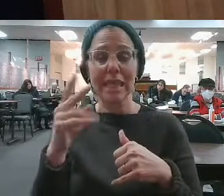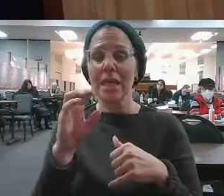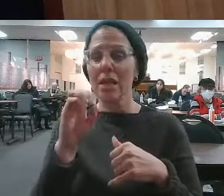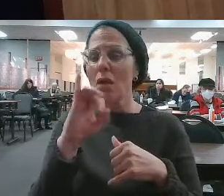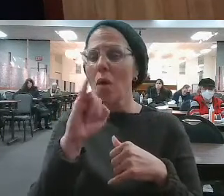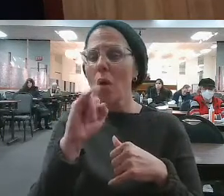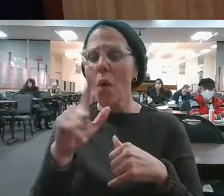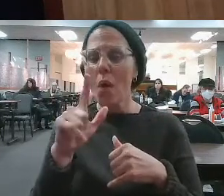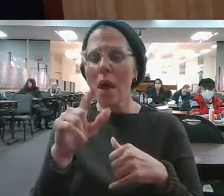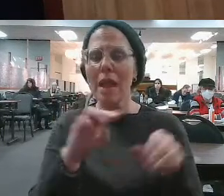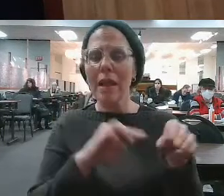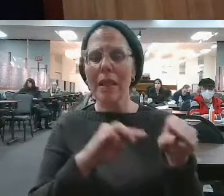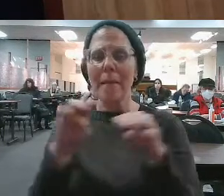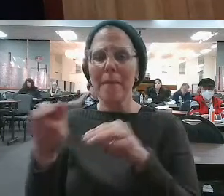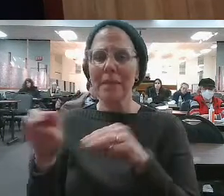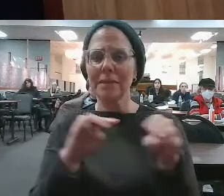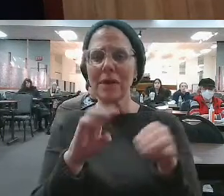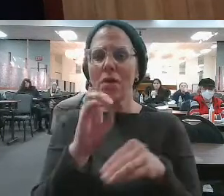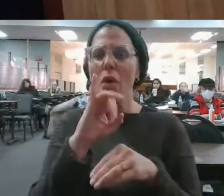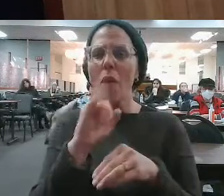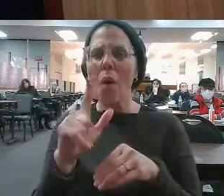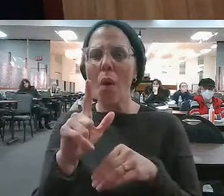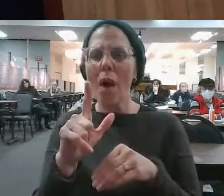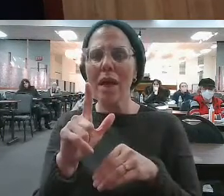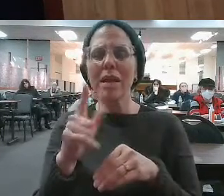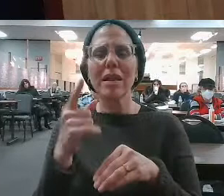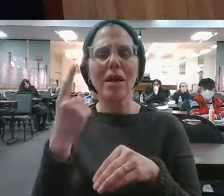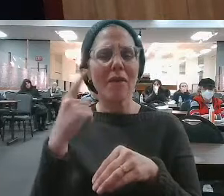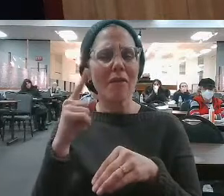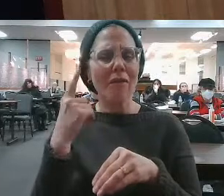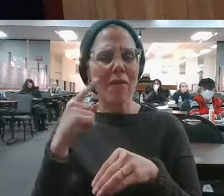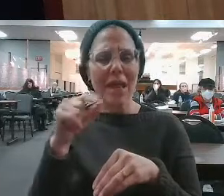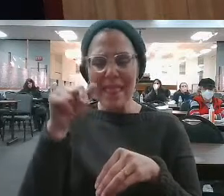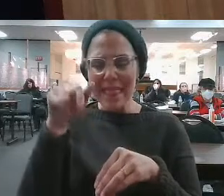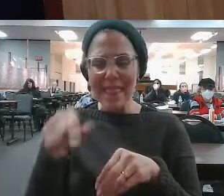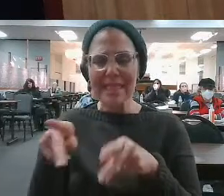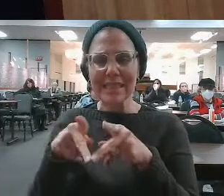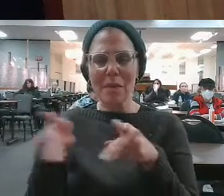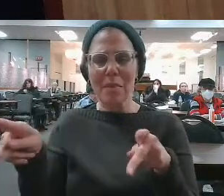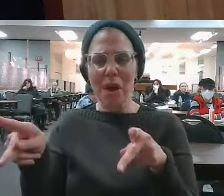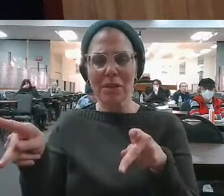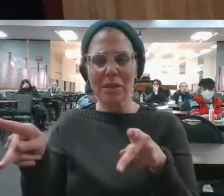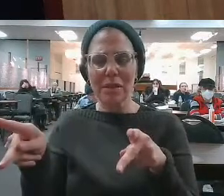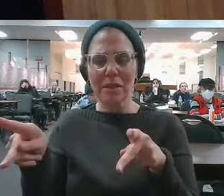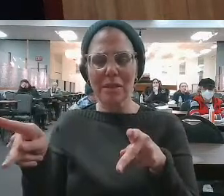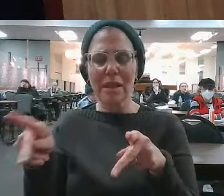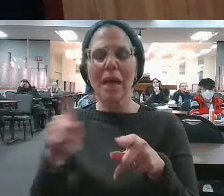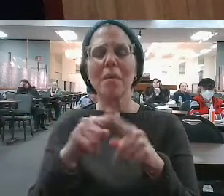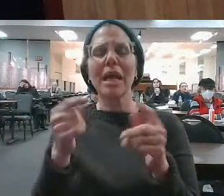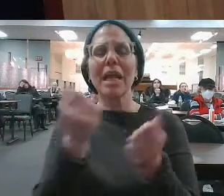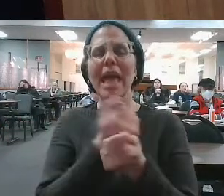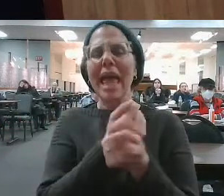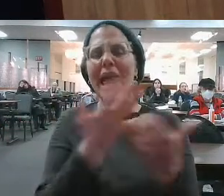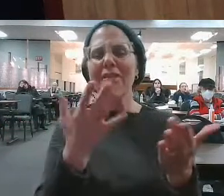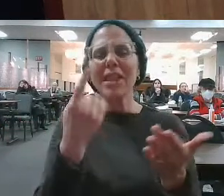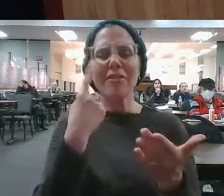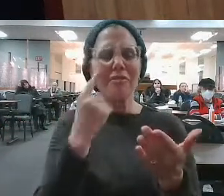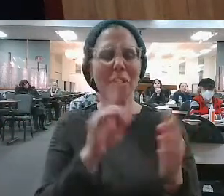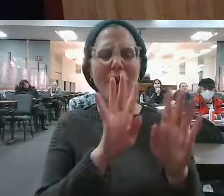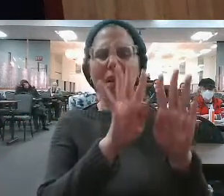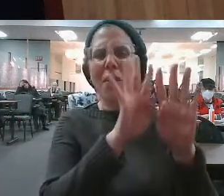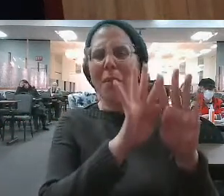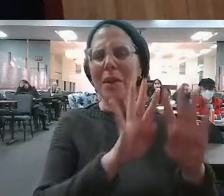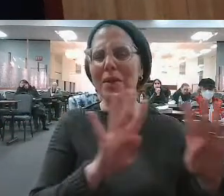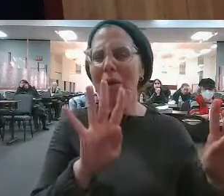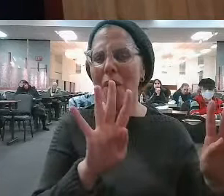remember, to make this even just a little bit sharper, even the menorah itself, the command to build the menorah, is in last week's Parshis, right? The